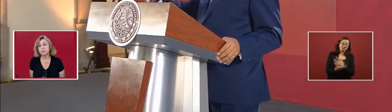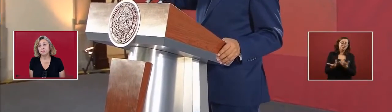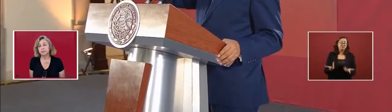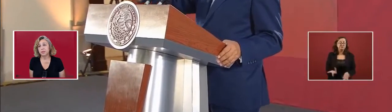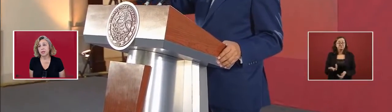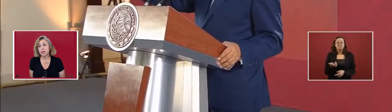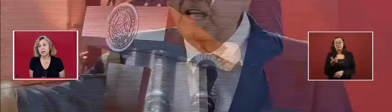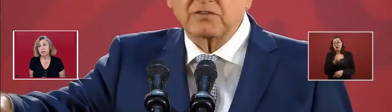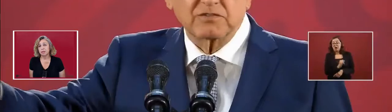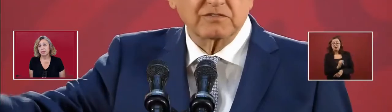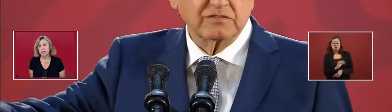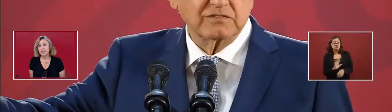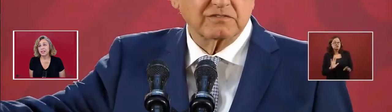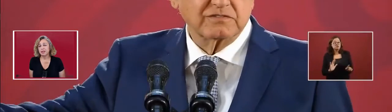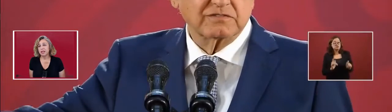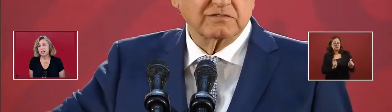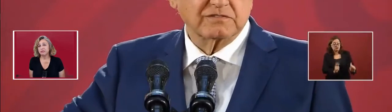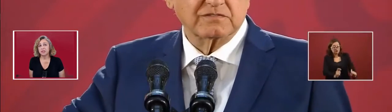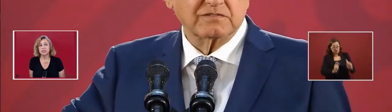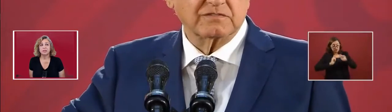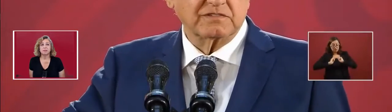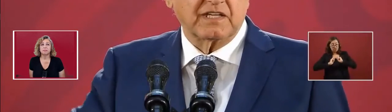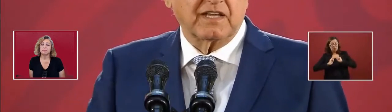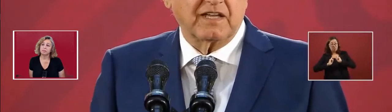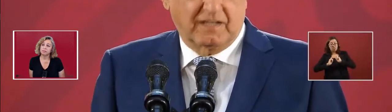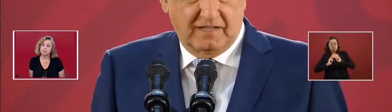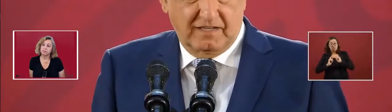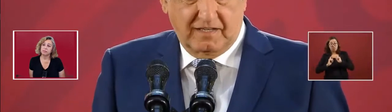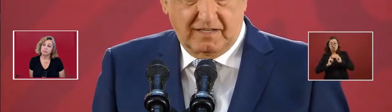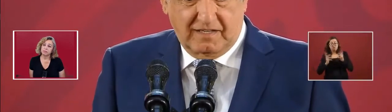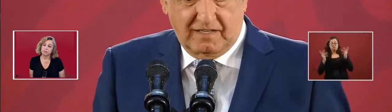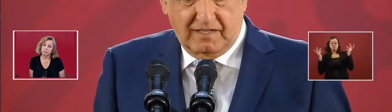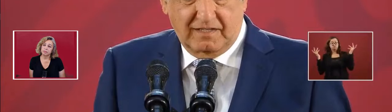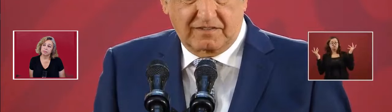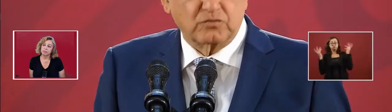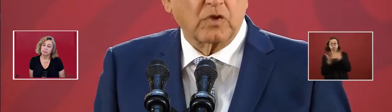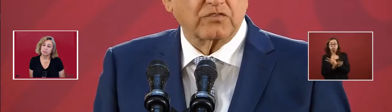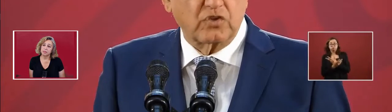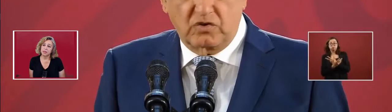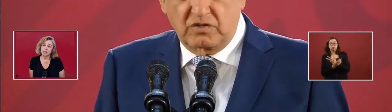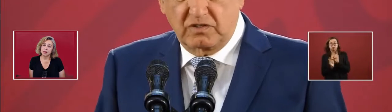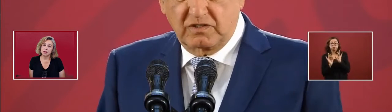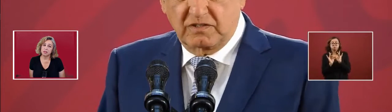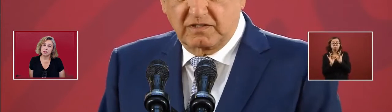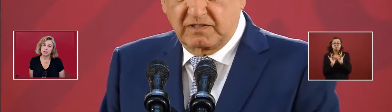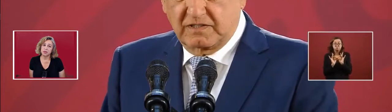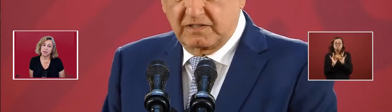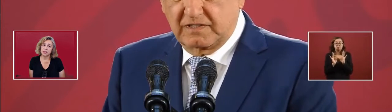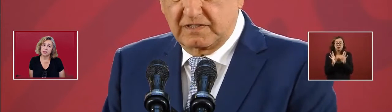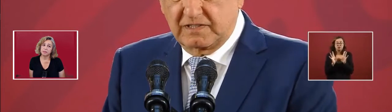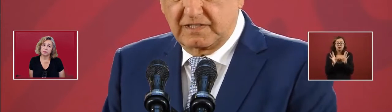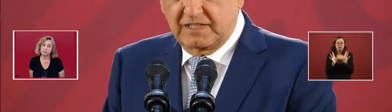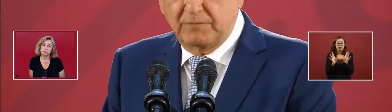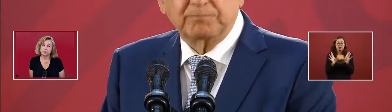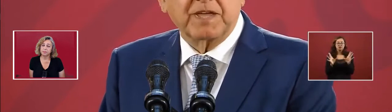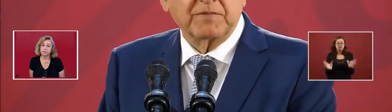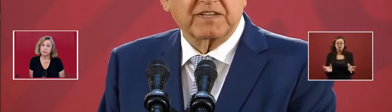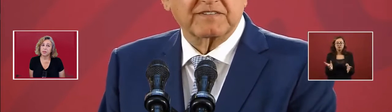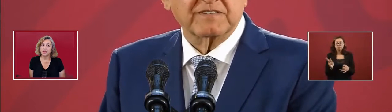And that's how they left us, our situation,